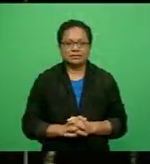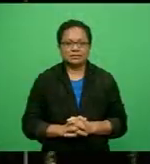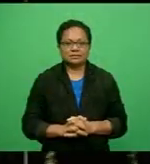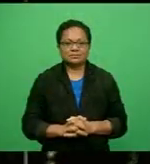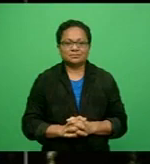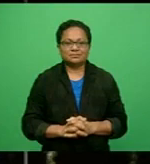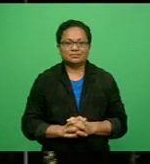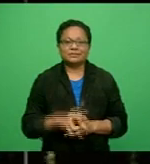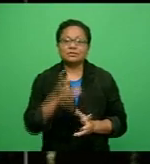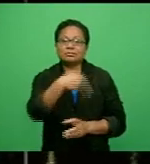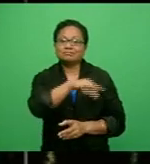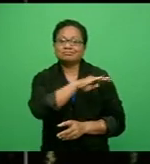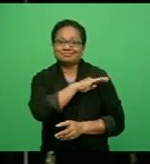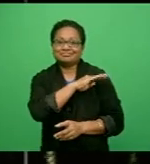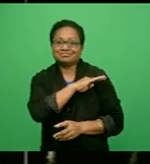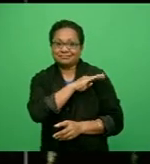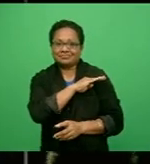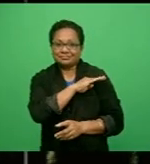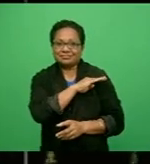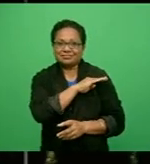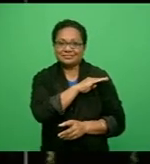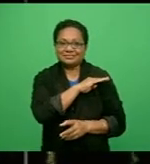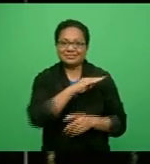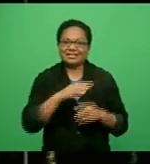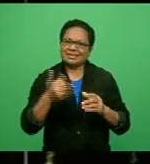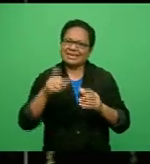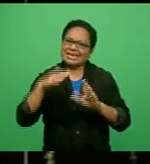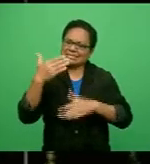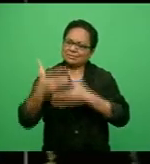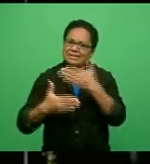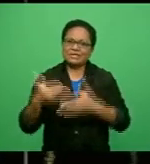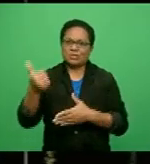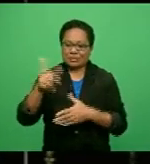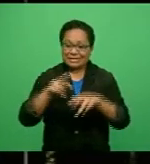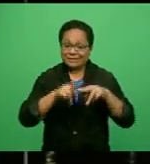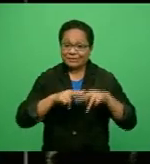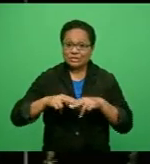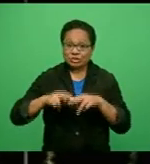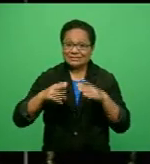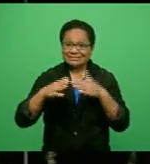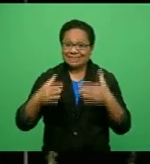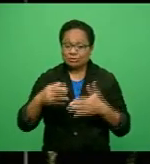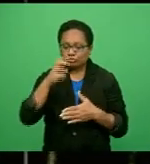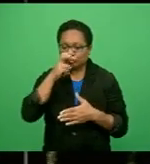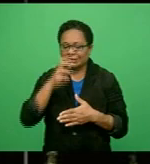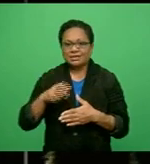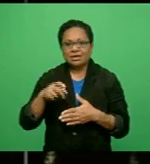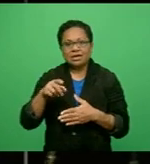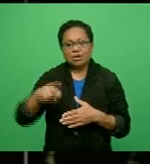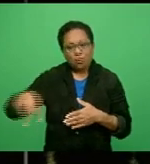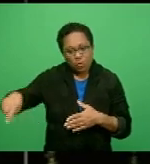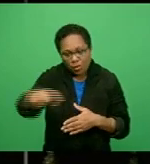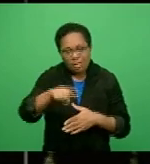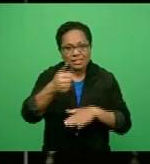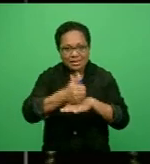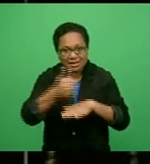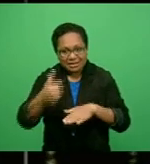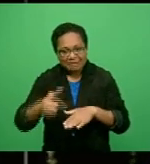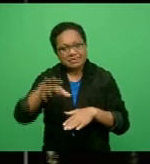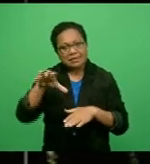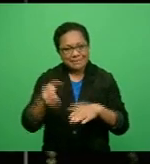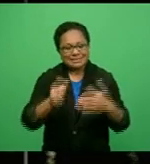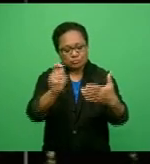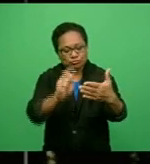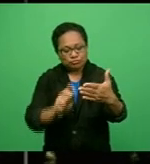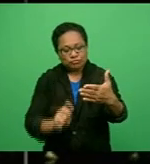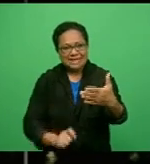Prime Minister Vorengen Bainimarama has highlighted that Fiji intends to make climate risk reporting mandatory across every government